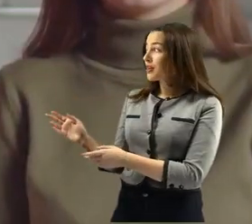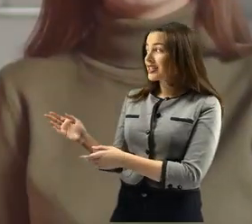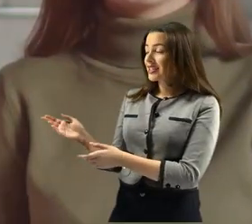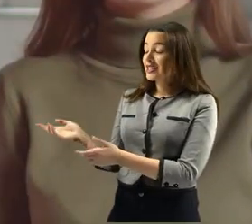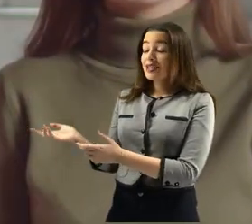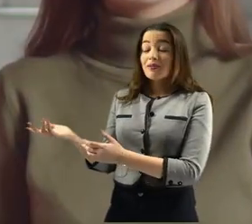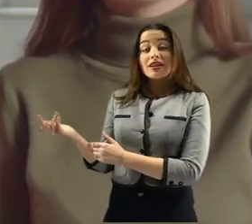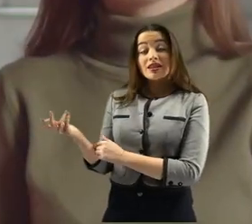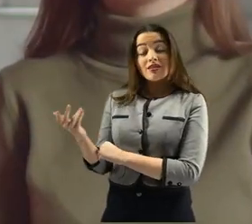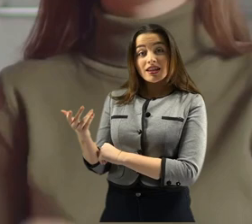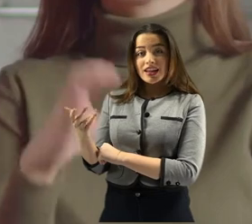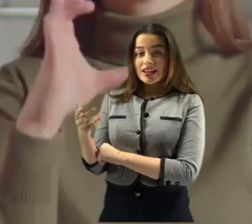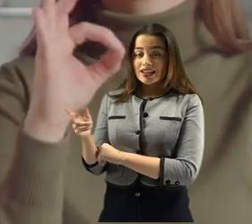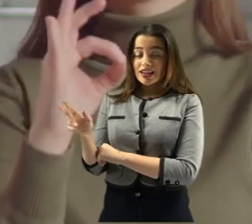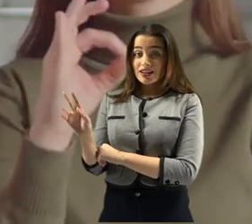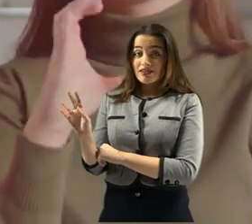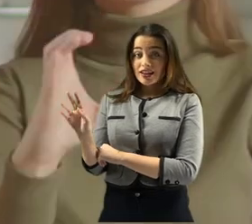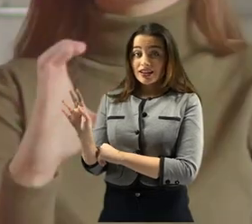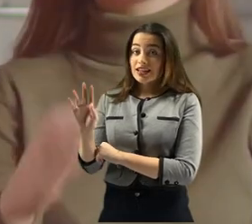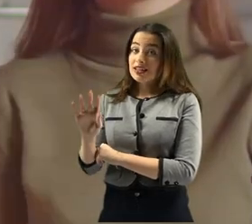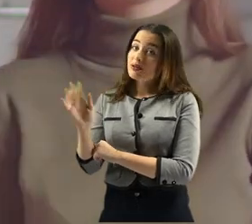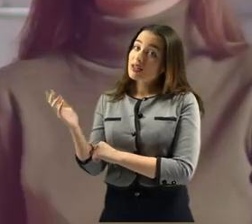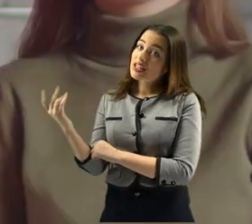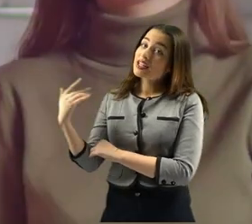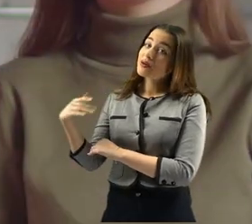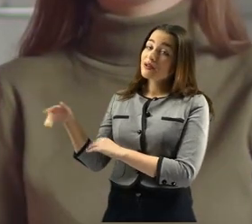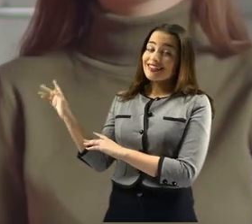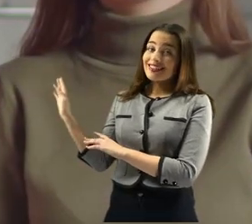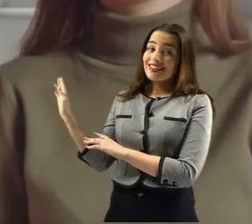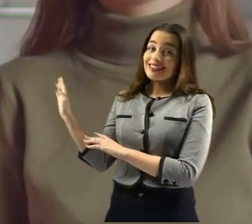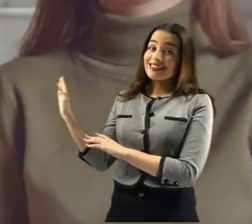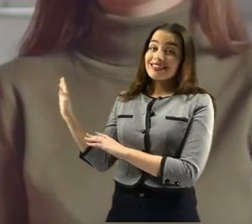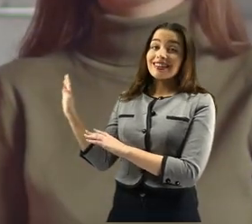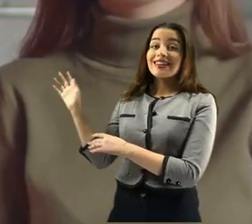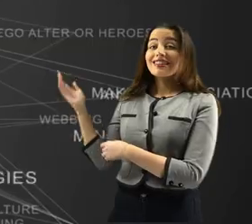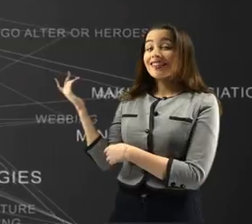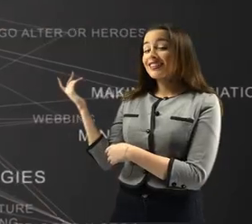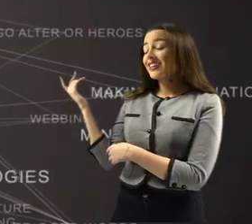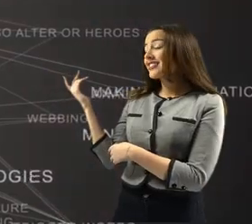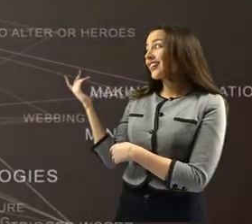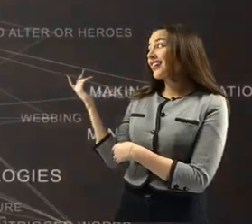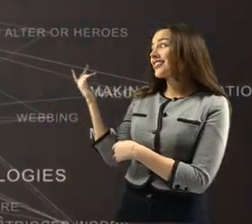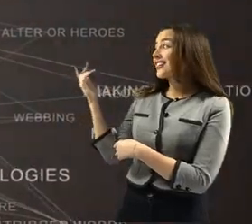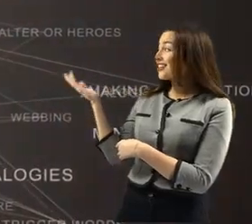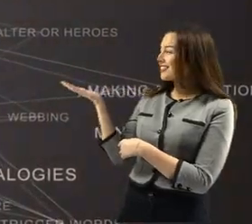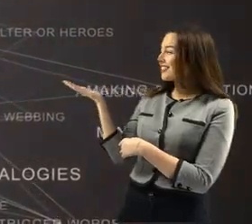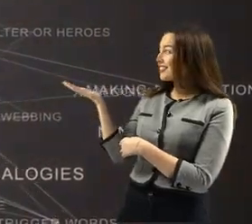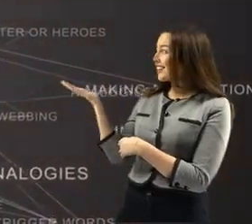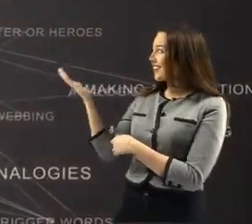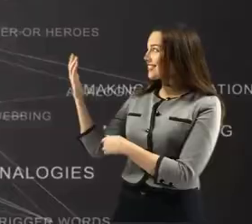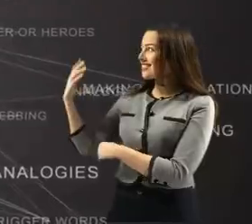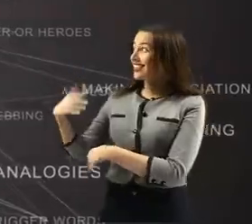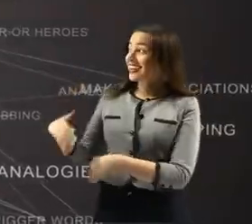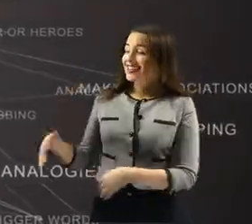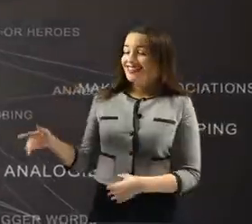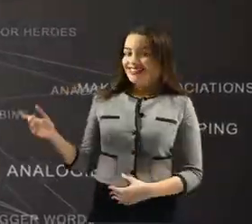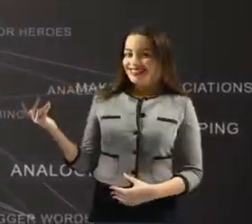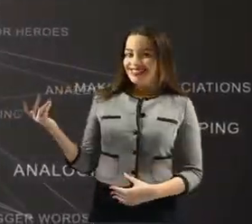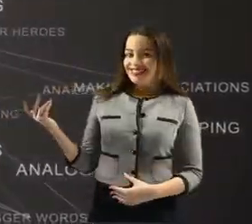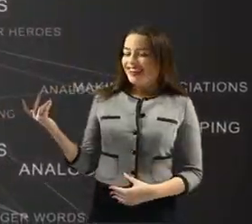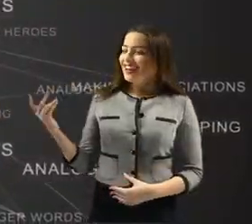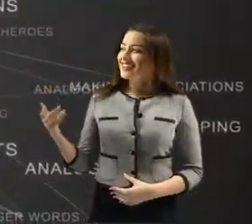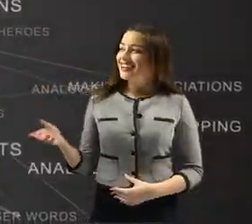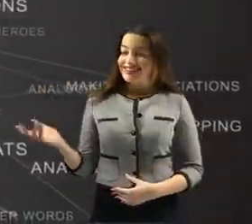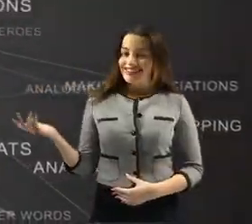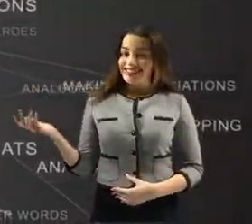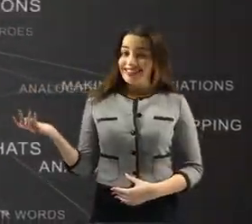signs, in a language that is as expressive and nuanced as any spoken language. This is their inner voice, their silent dialogue,